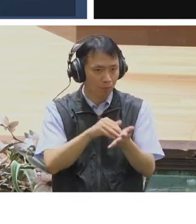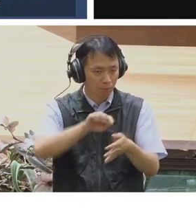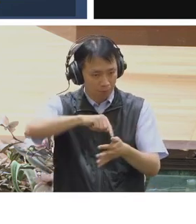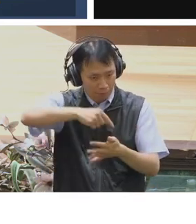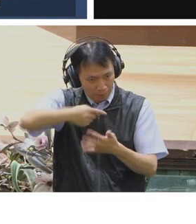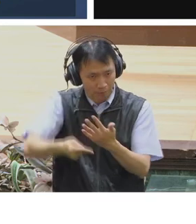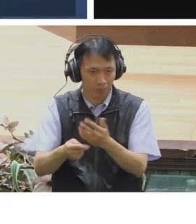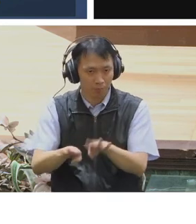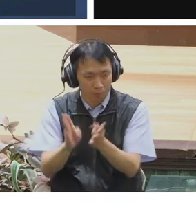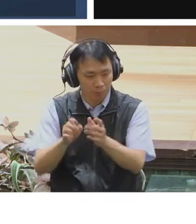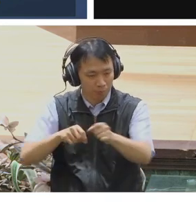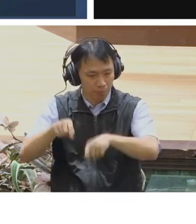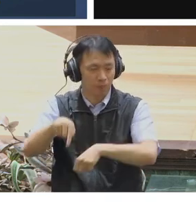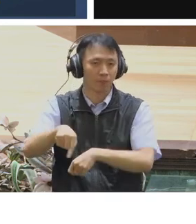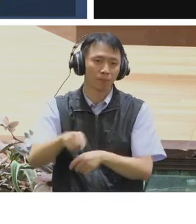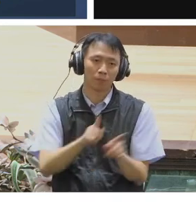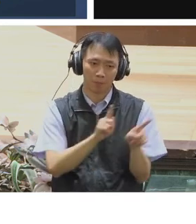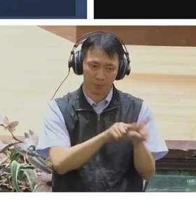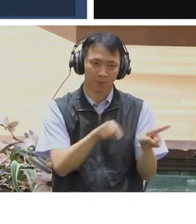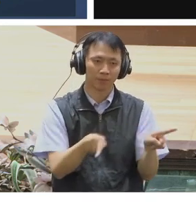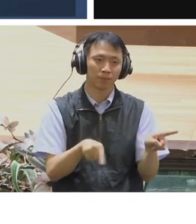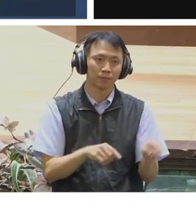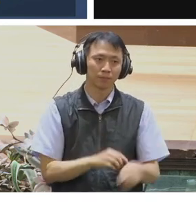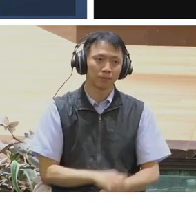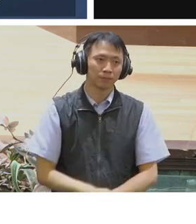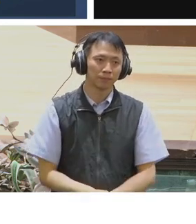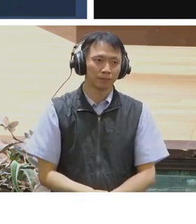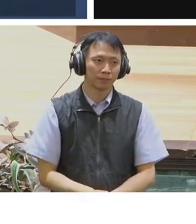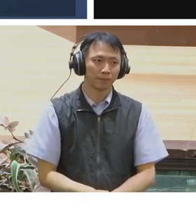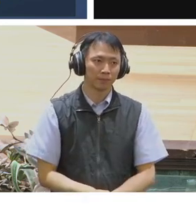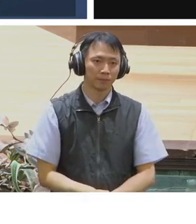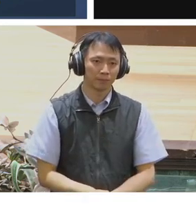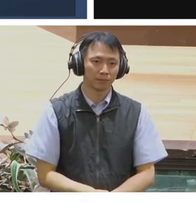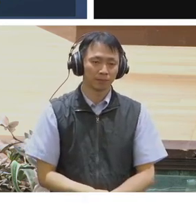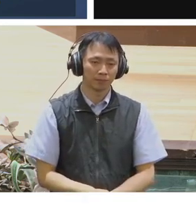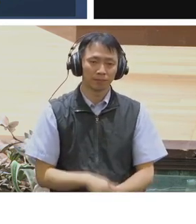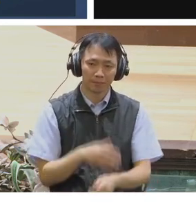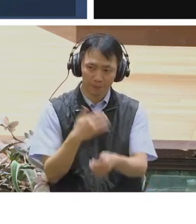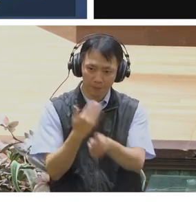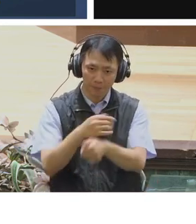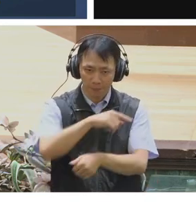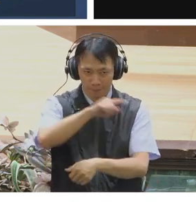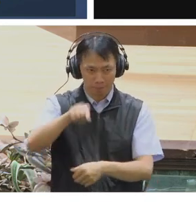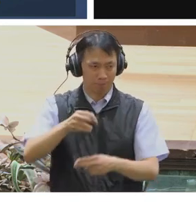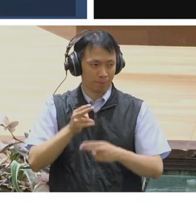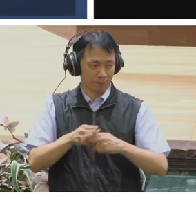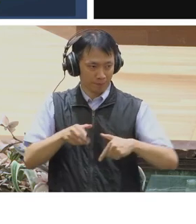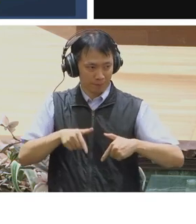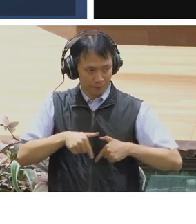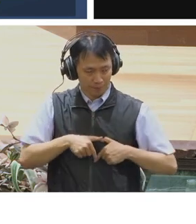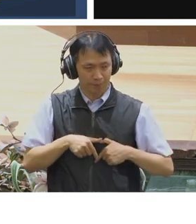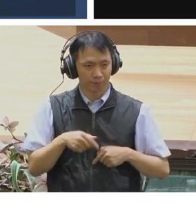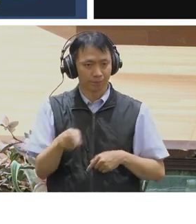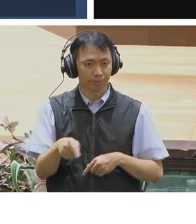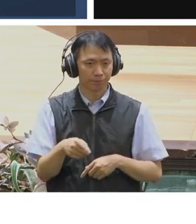view to lending confidence to the application of data science to deliberative processes.